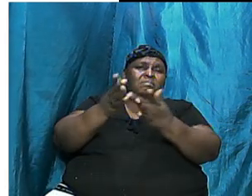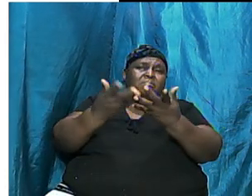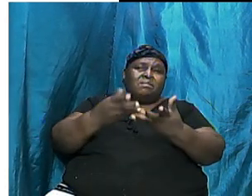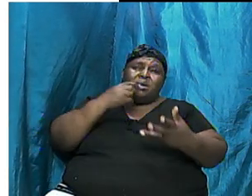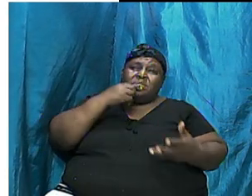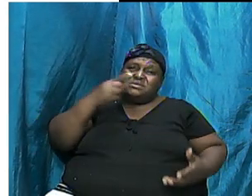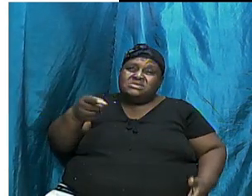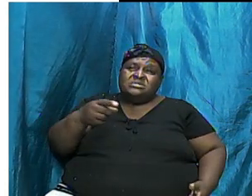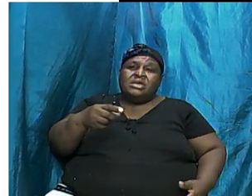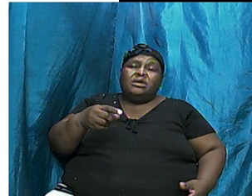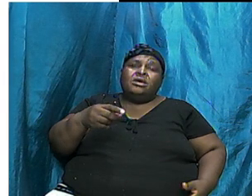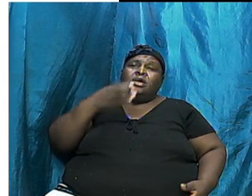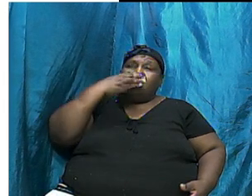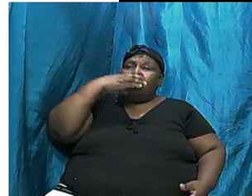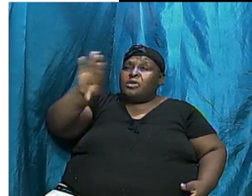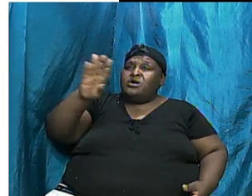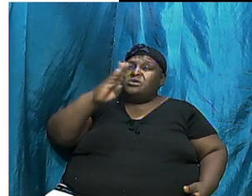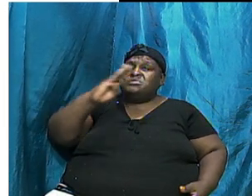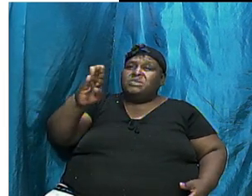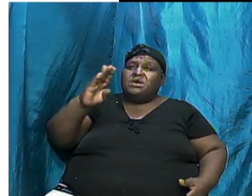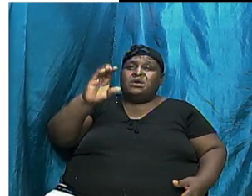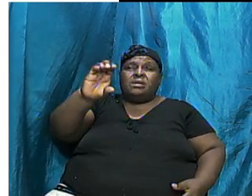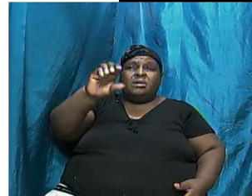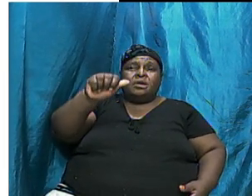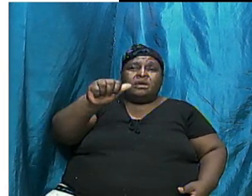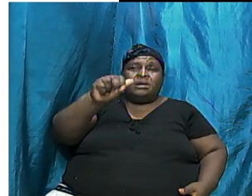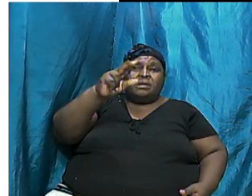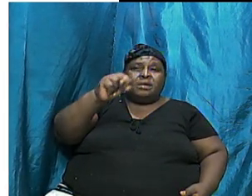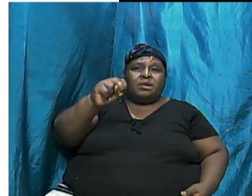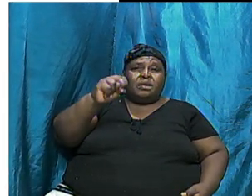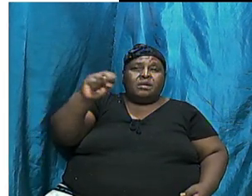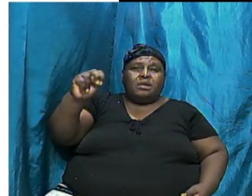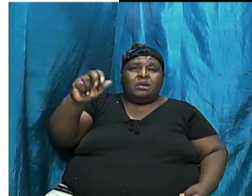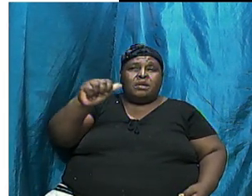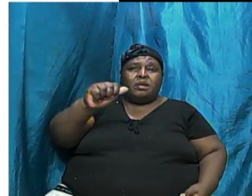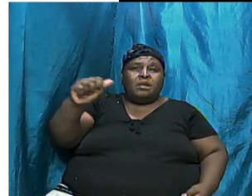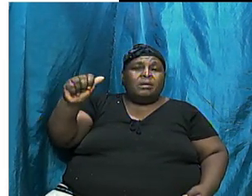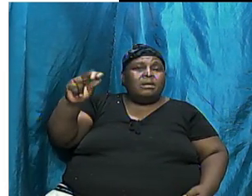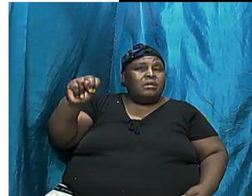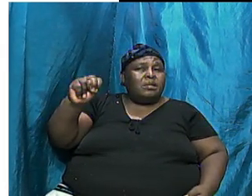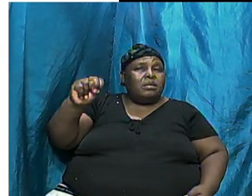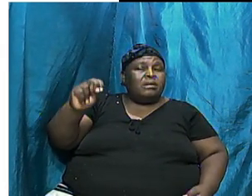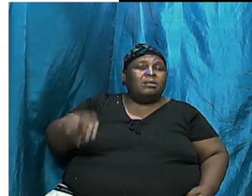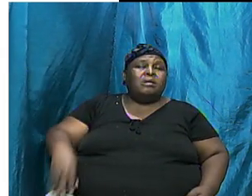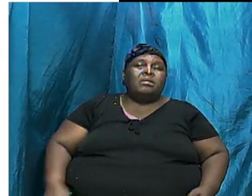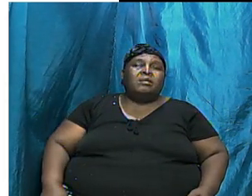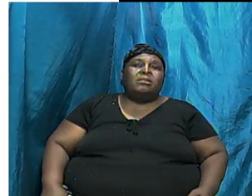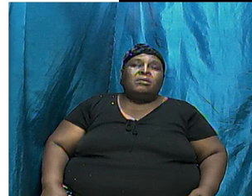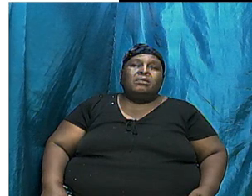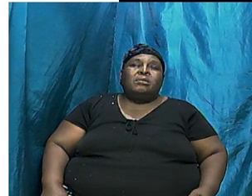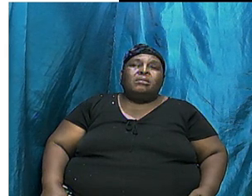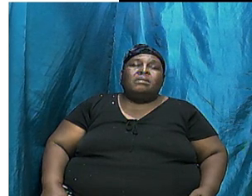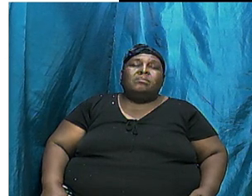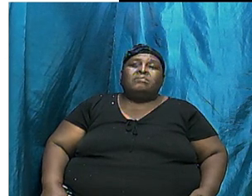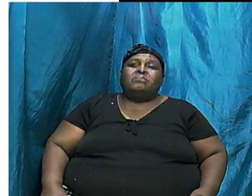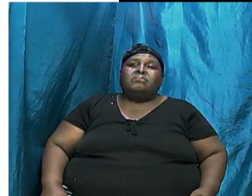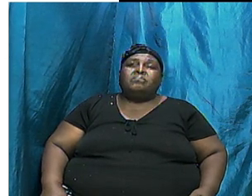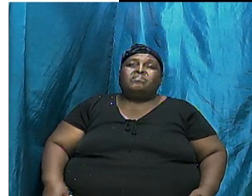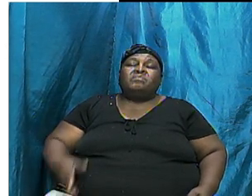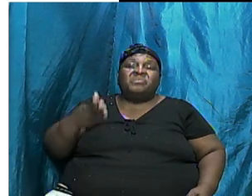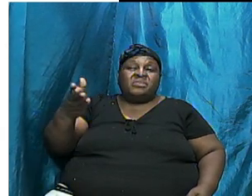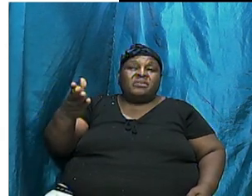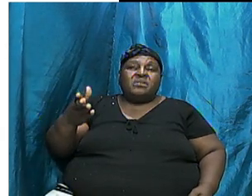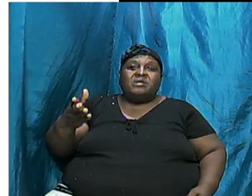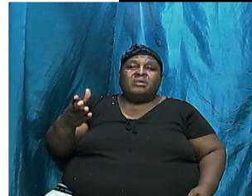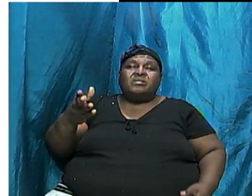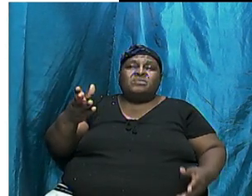did pronounce a curse And made it abundantly clear That they were going